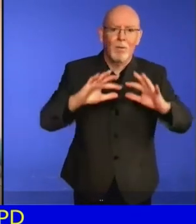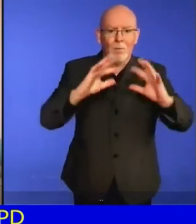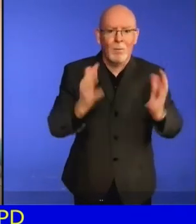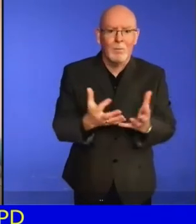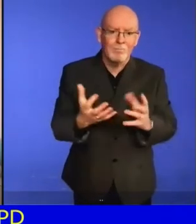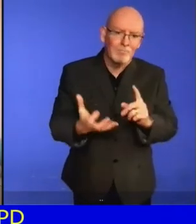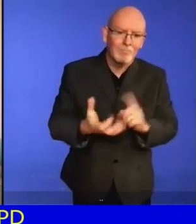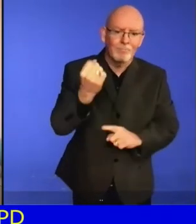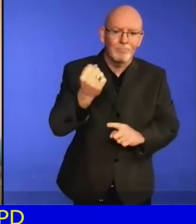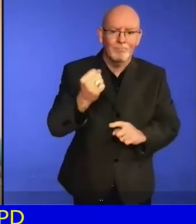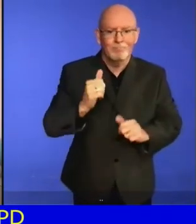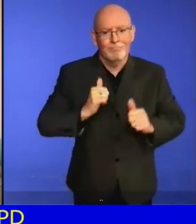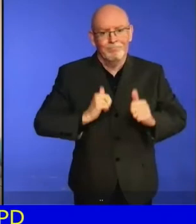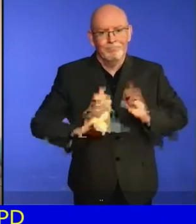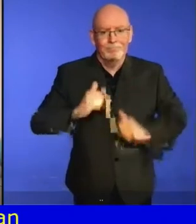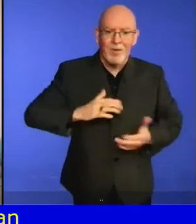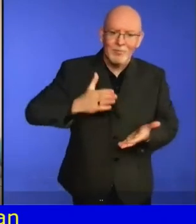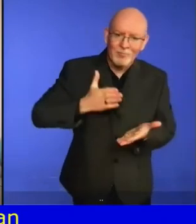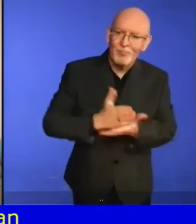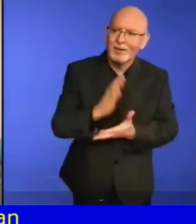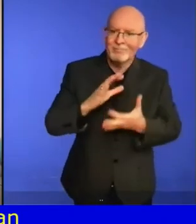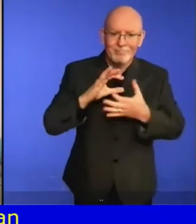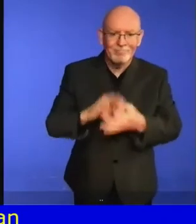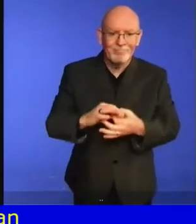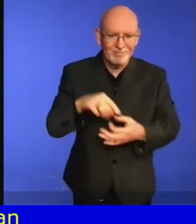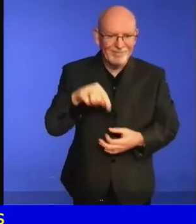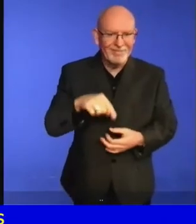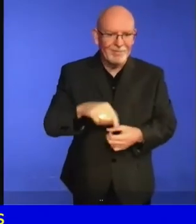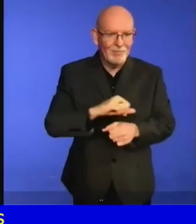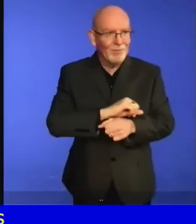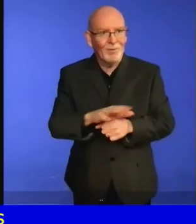from the pandemic. Thank you very much. you.